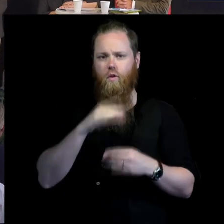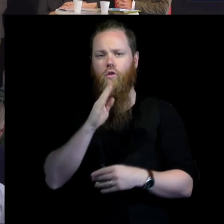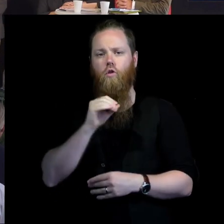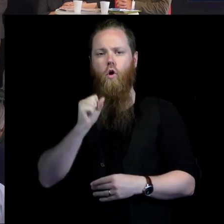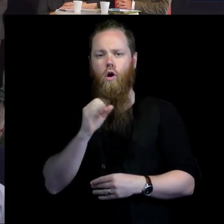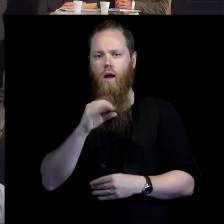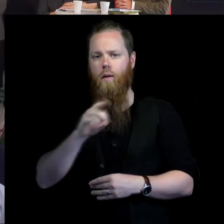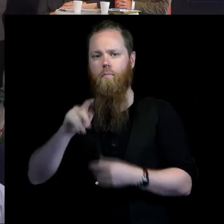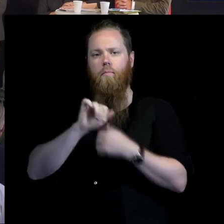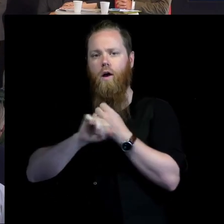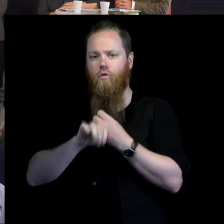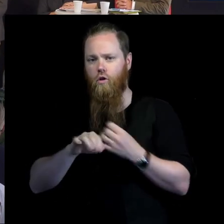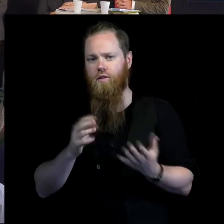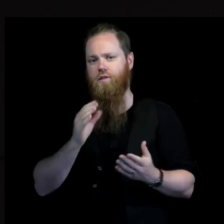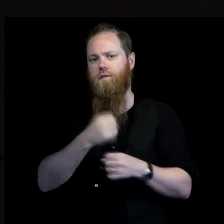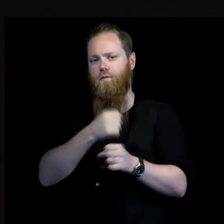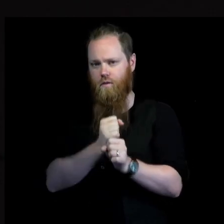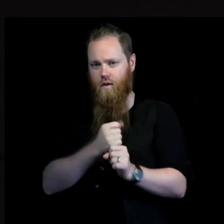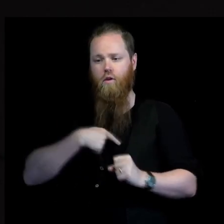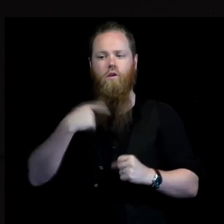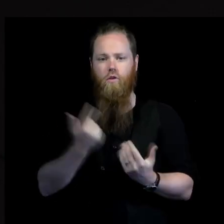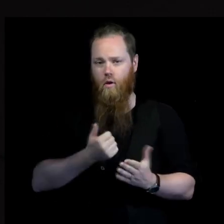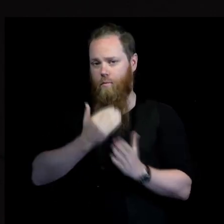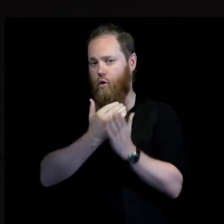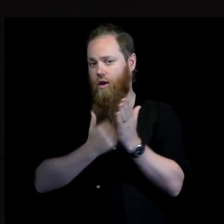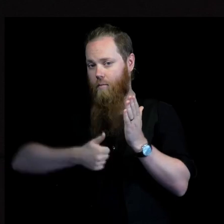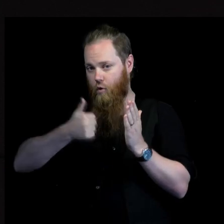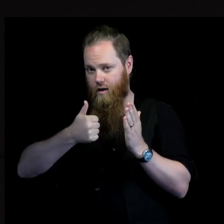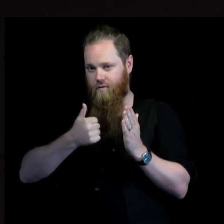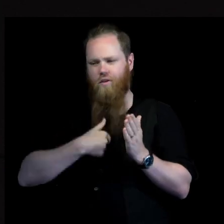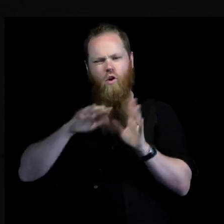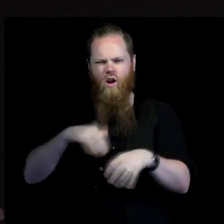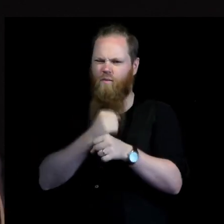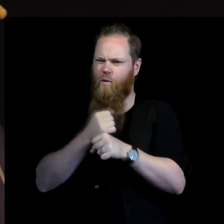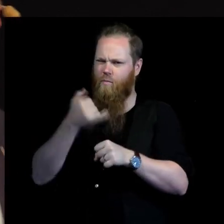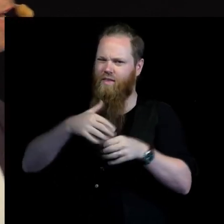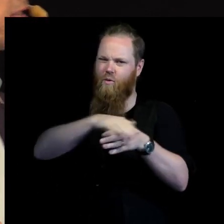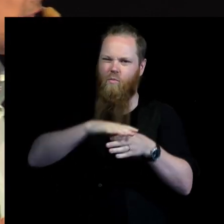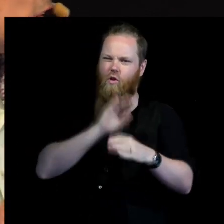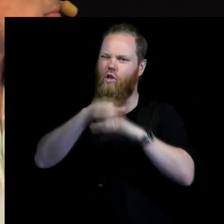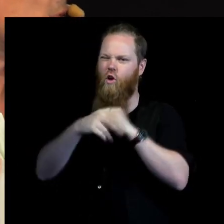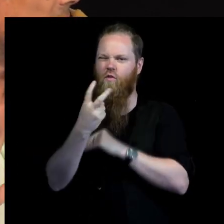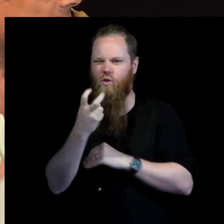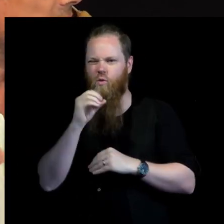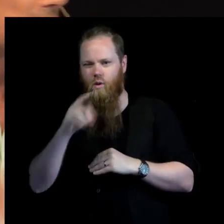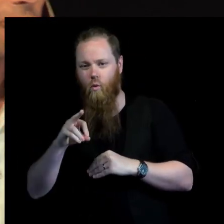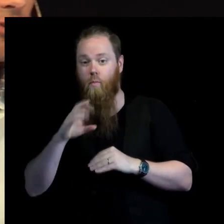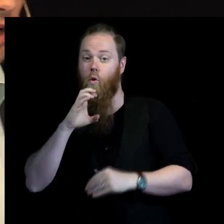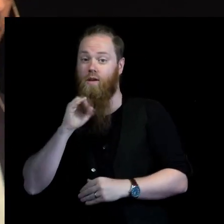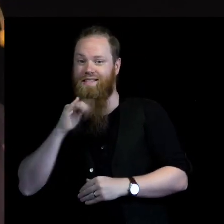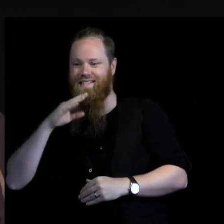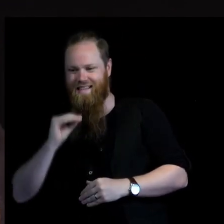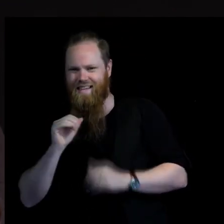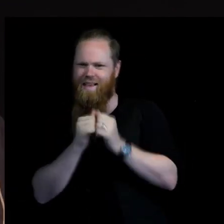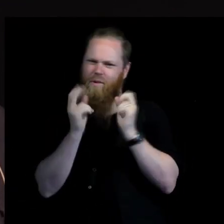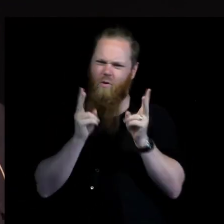as program director but I've been in this field for over 20 years mostly working at SIDA but being off